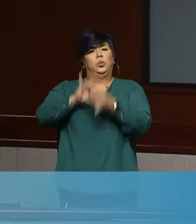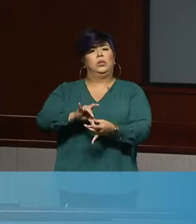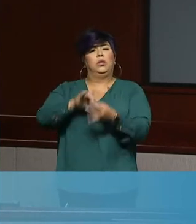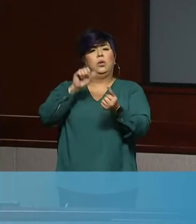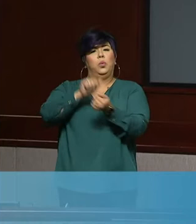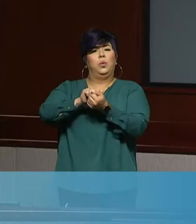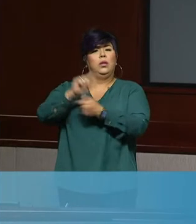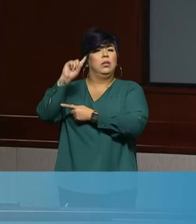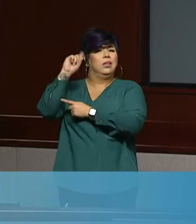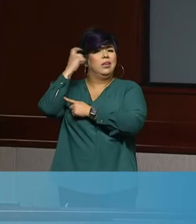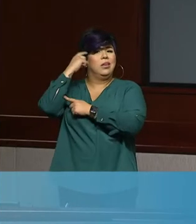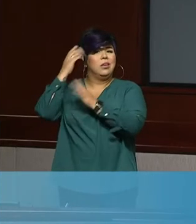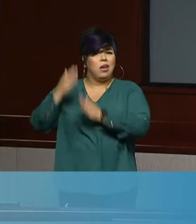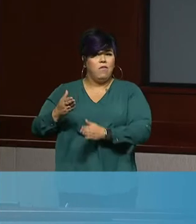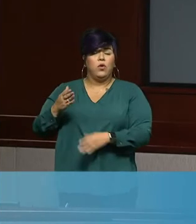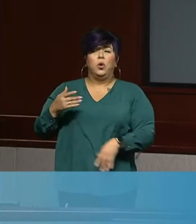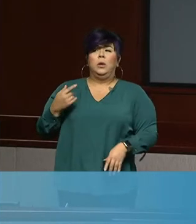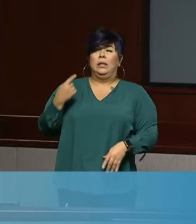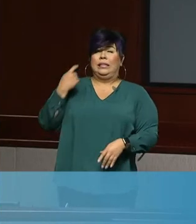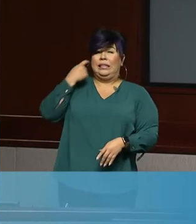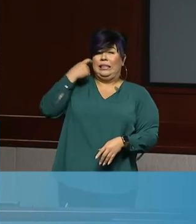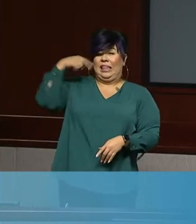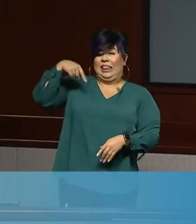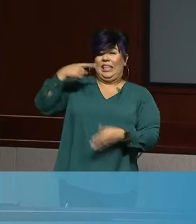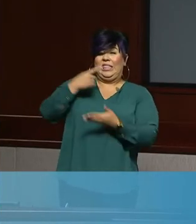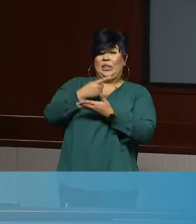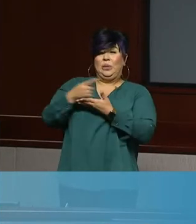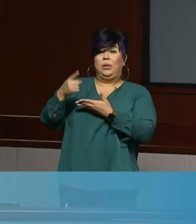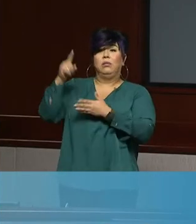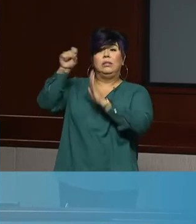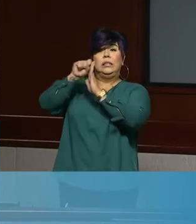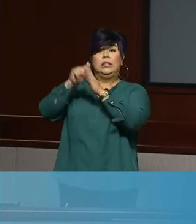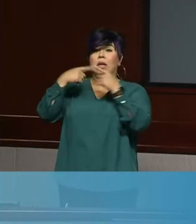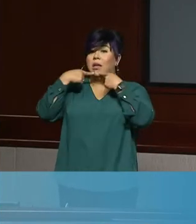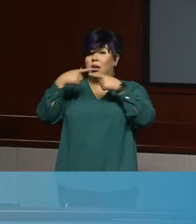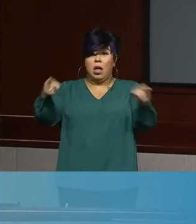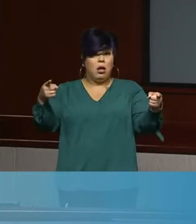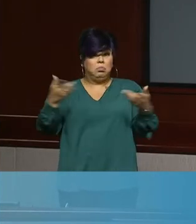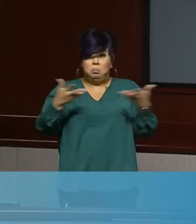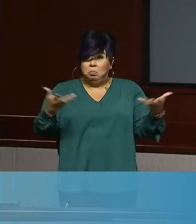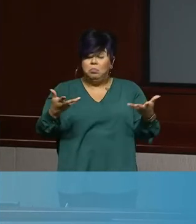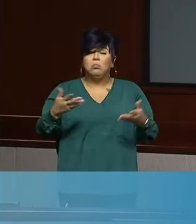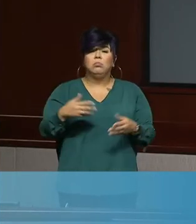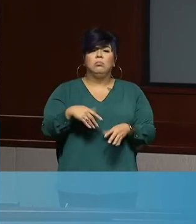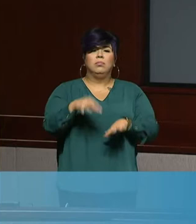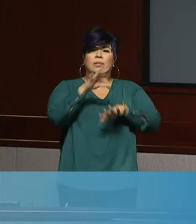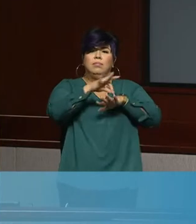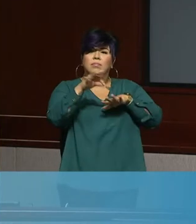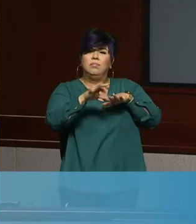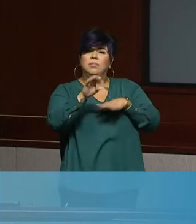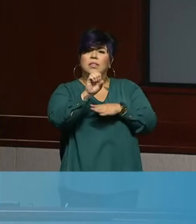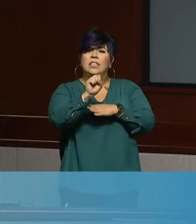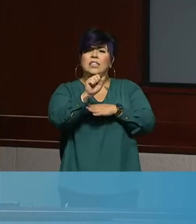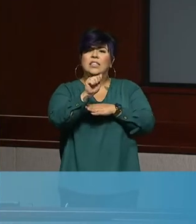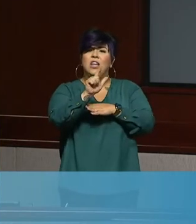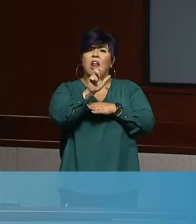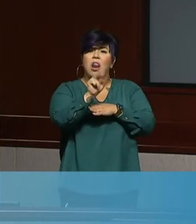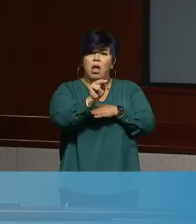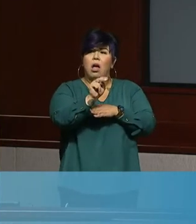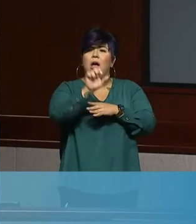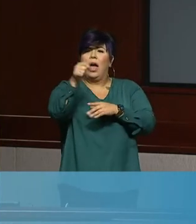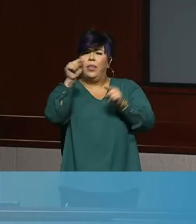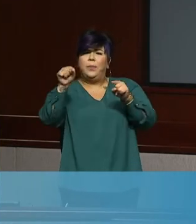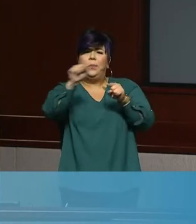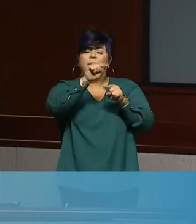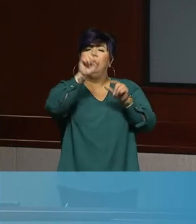The state earlier this week announced that nail salons may resume indoor operations statewide with adaptations and